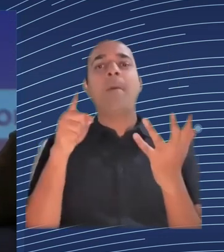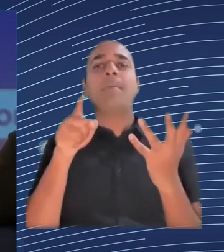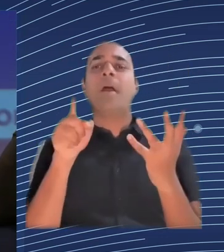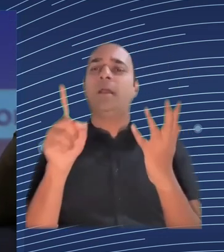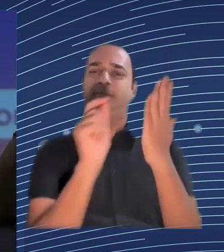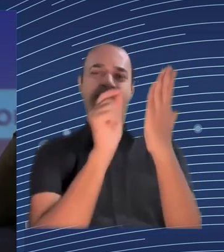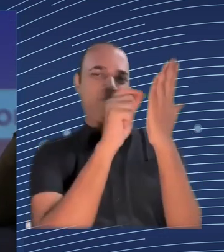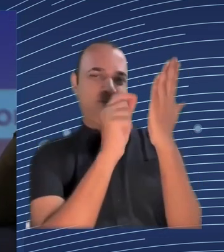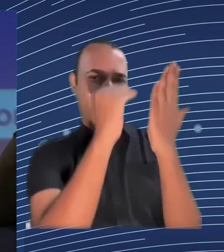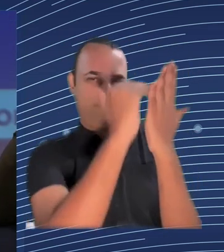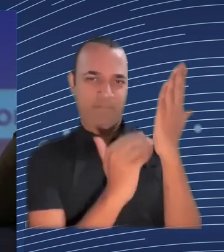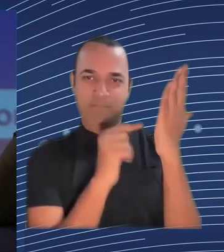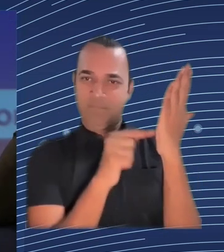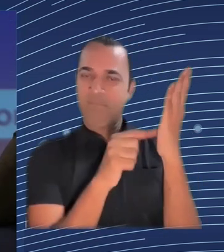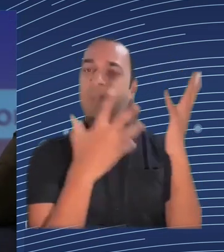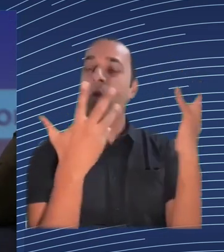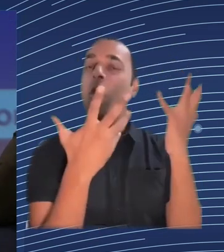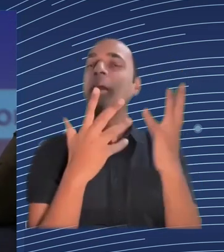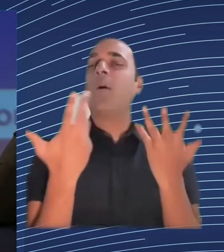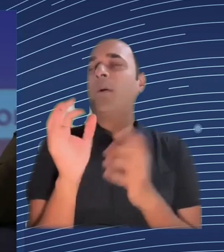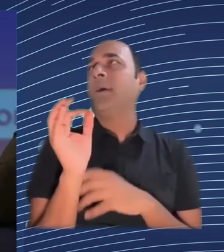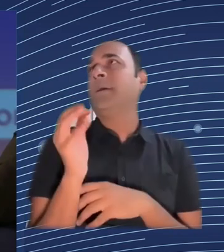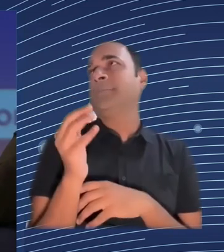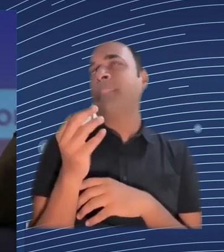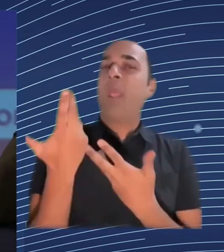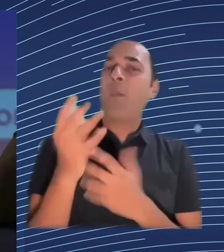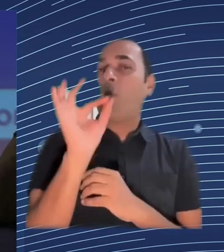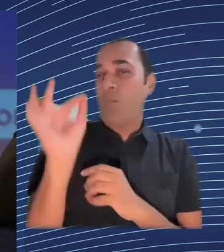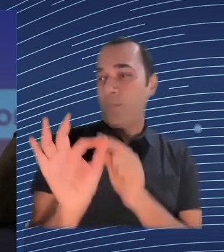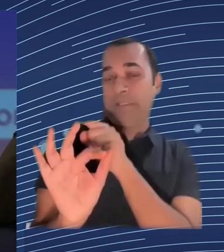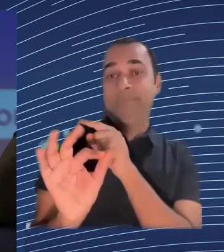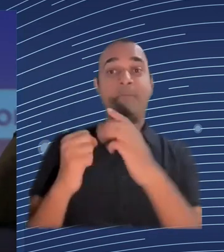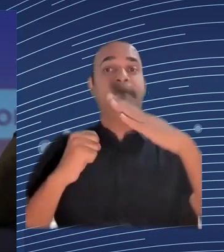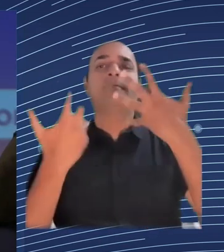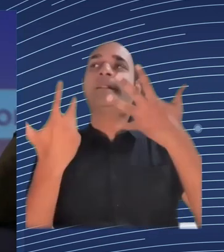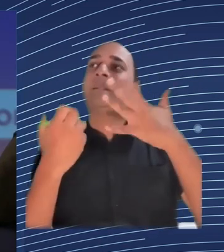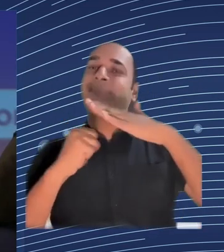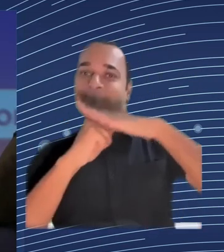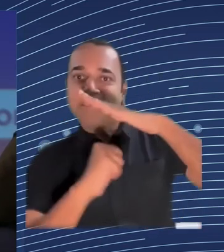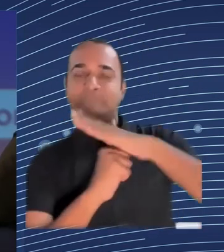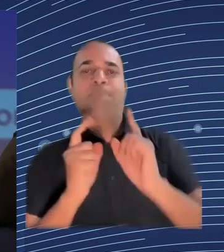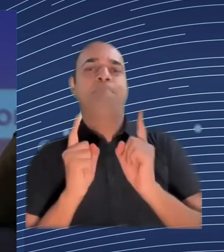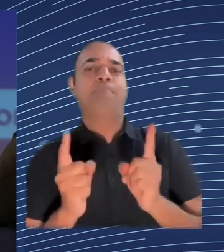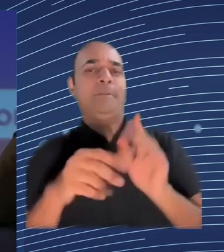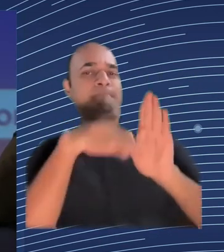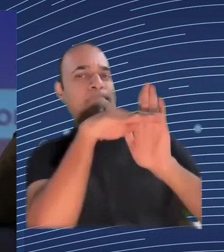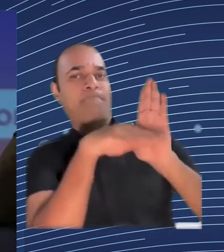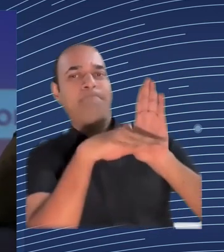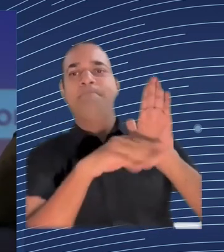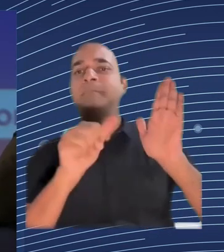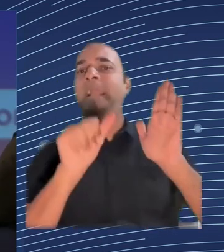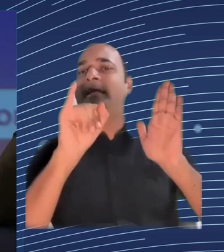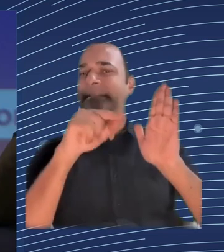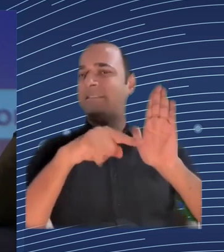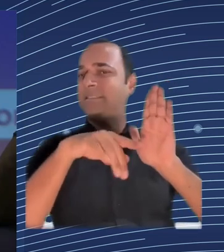we kind of I think I talked before about this concept of skills within IBM as being a huge part of our continuous learning culture